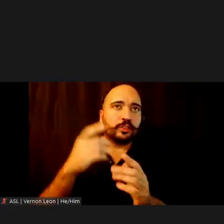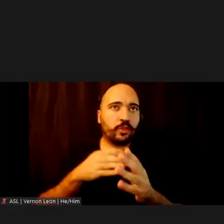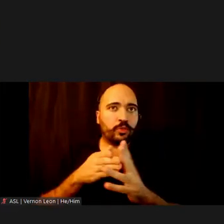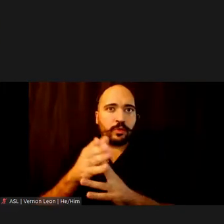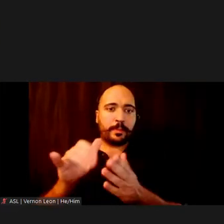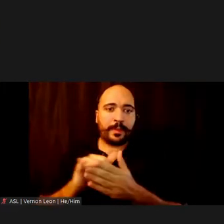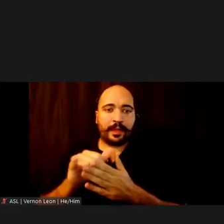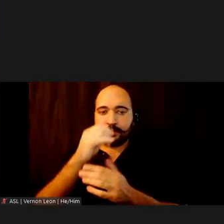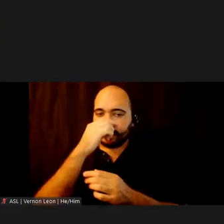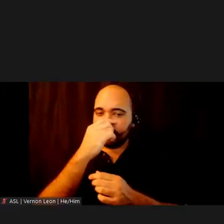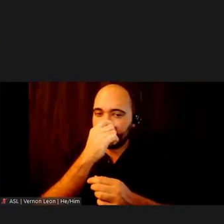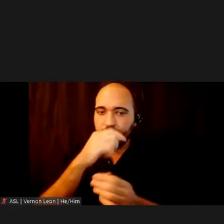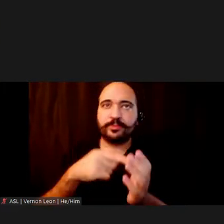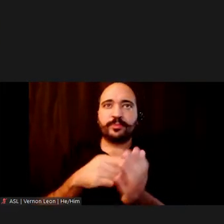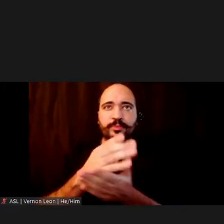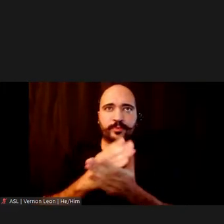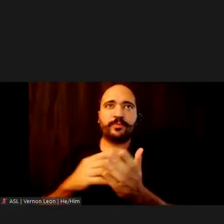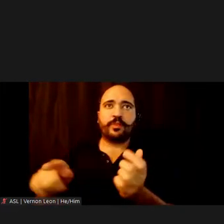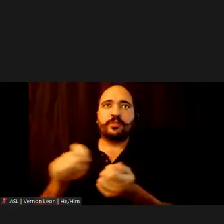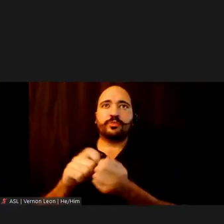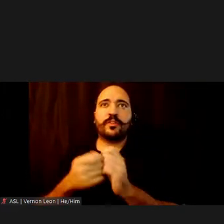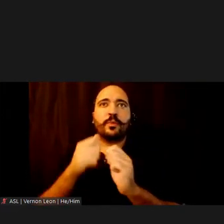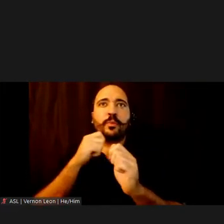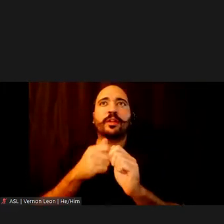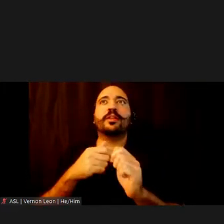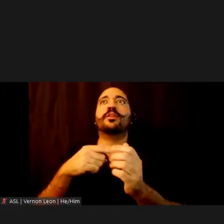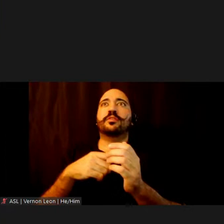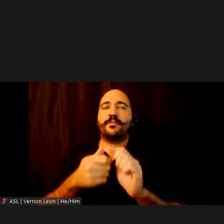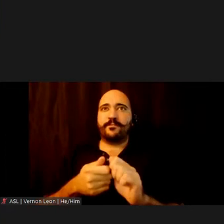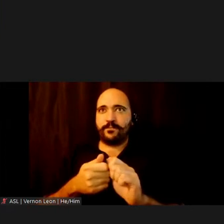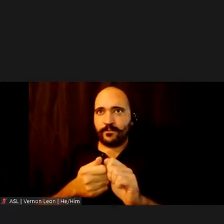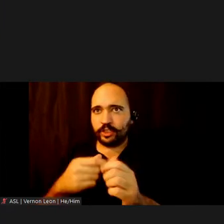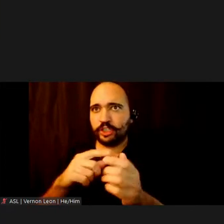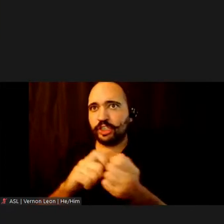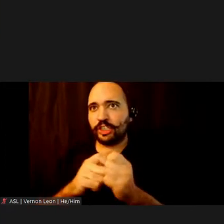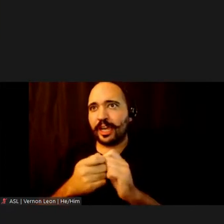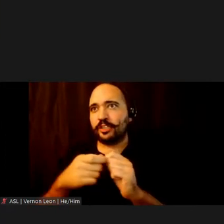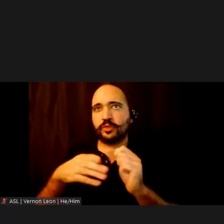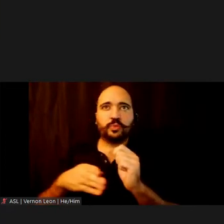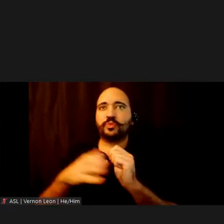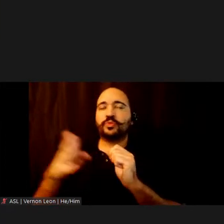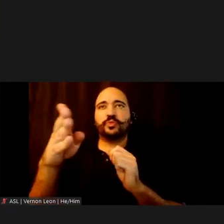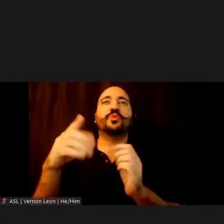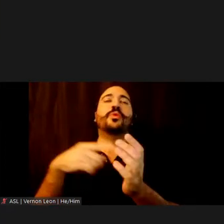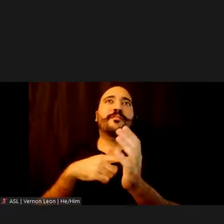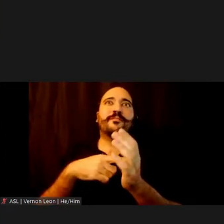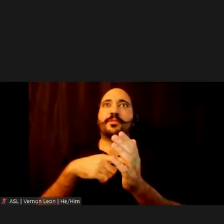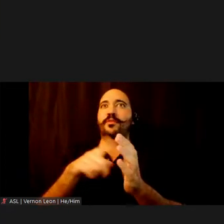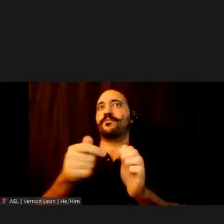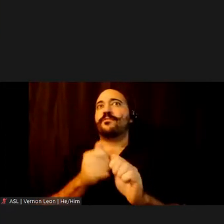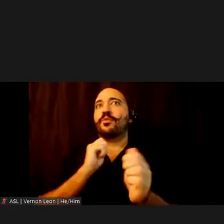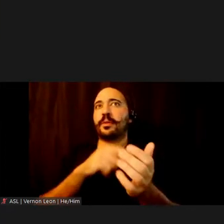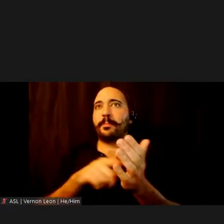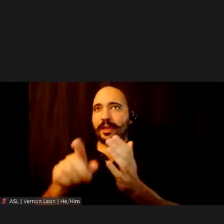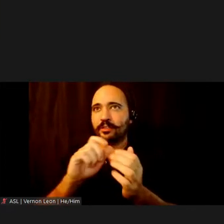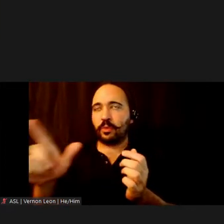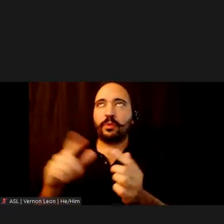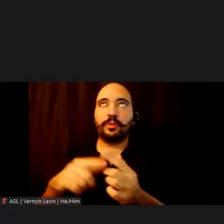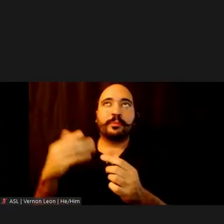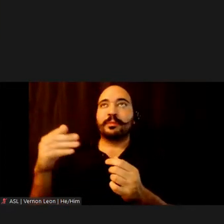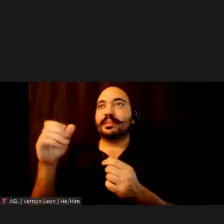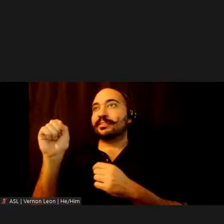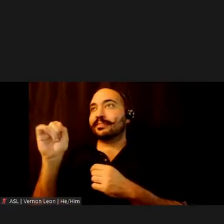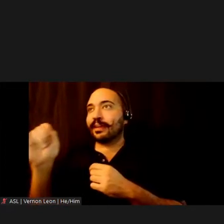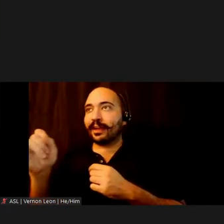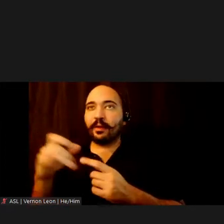shows some of these drivers will change routes to avoid or pay lower tolls, with traffic potentially increasing on the Staten Island Expressway and parts of I-95 like the Cross